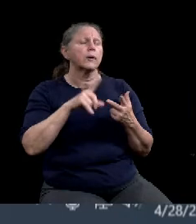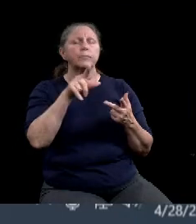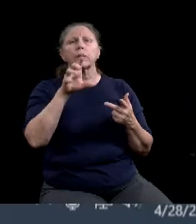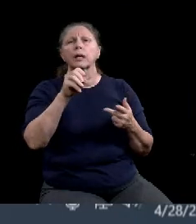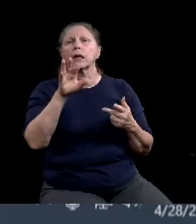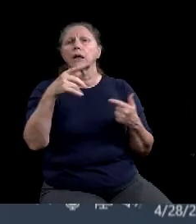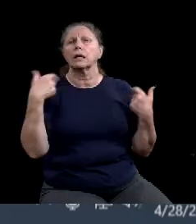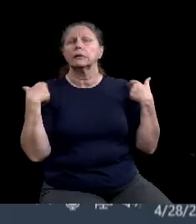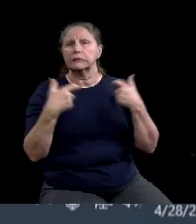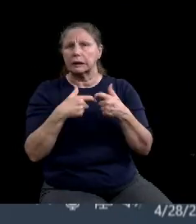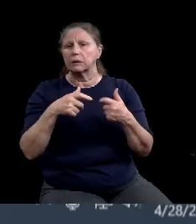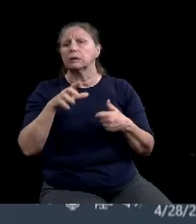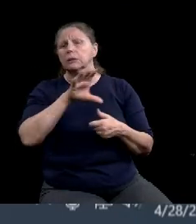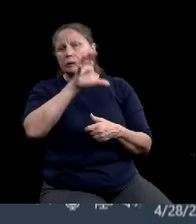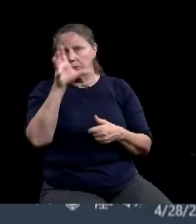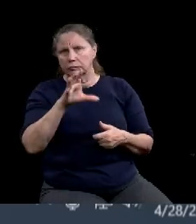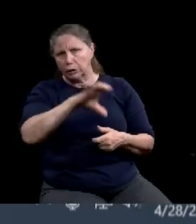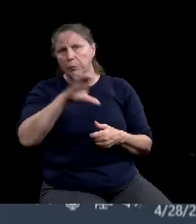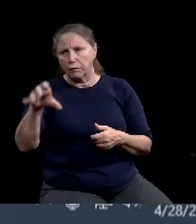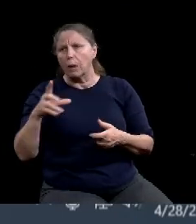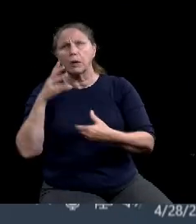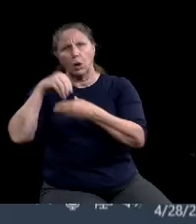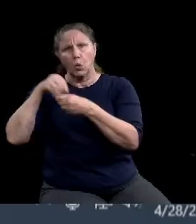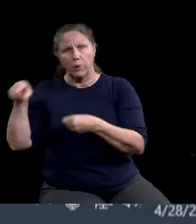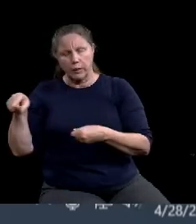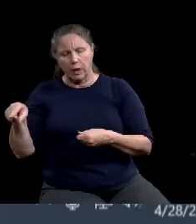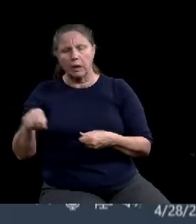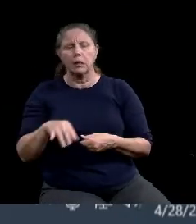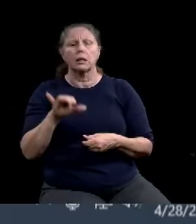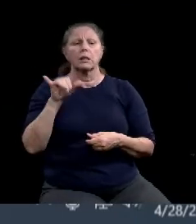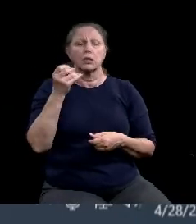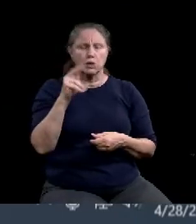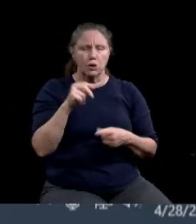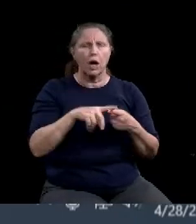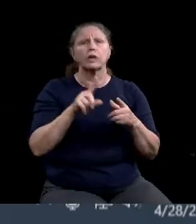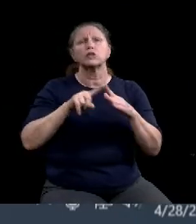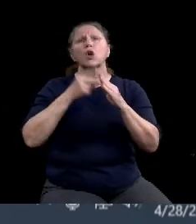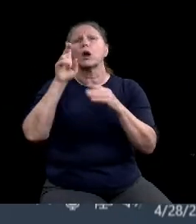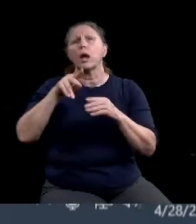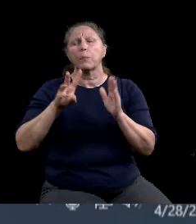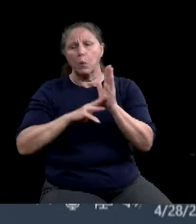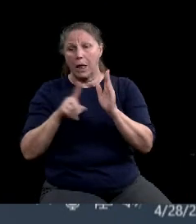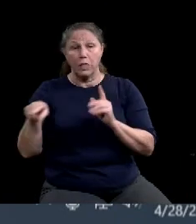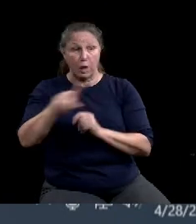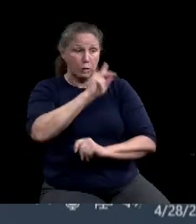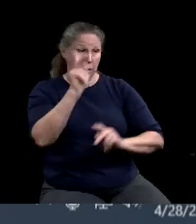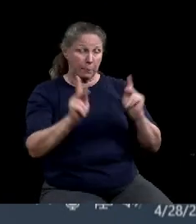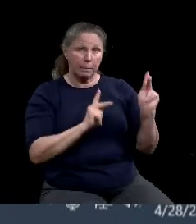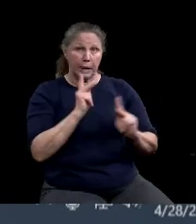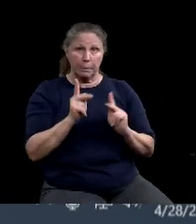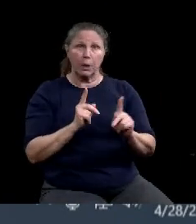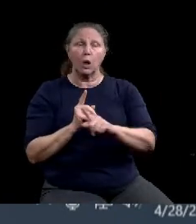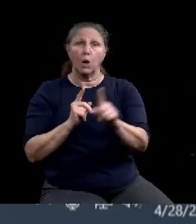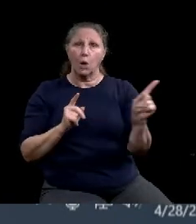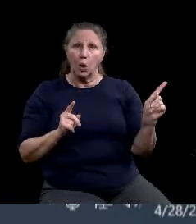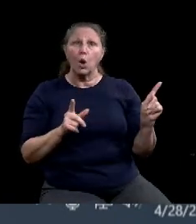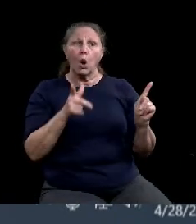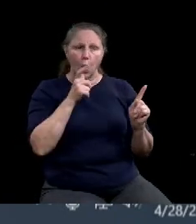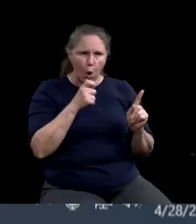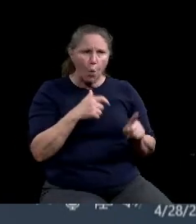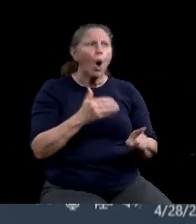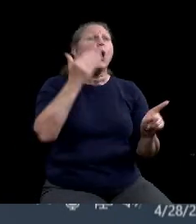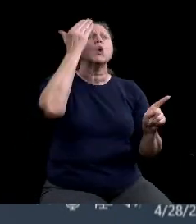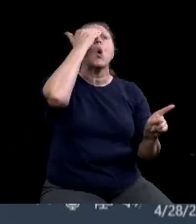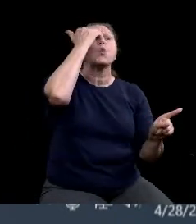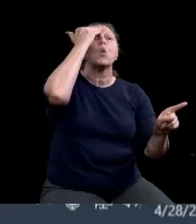um, John Passivant of Startup Waco. Those people that are boots on the ground, um, were saying this is, this is our most immediate need. And